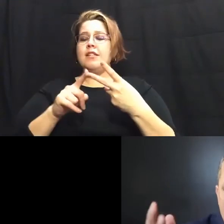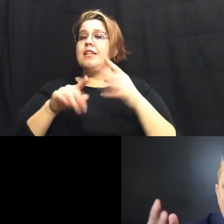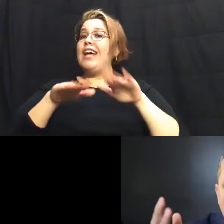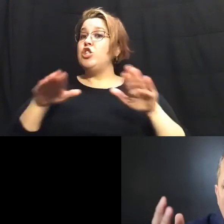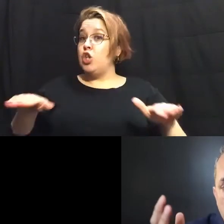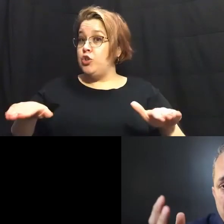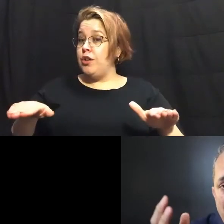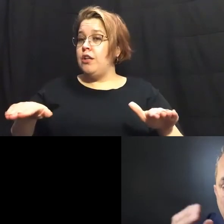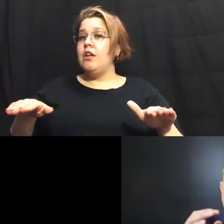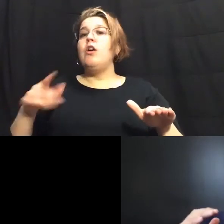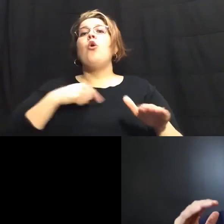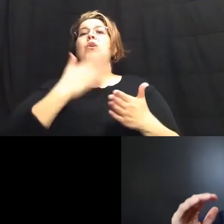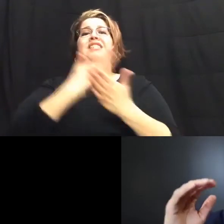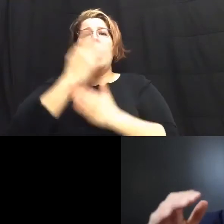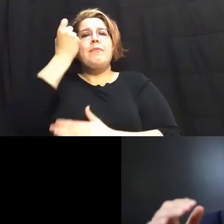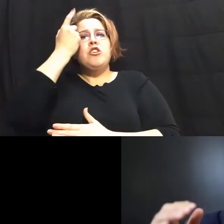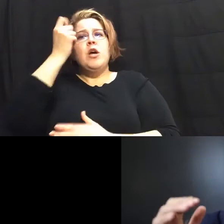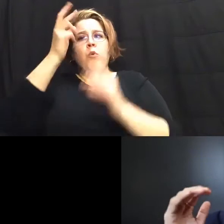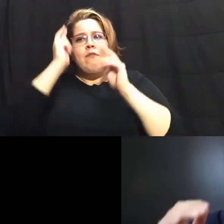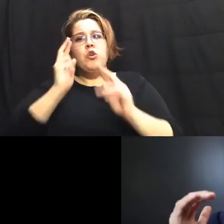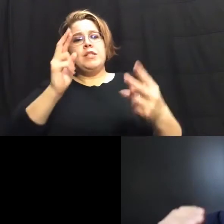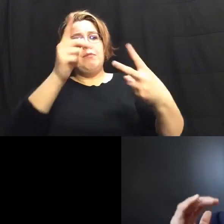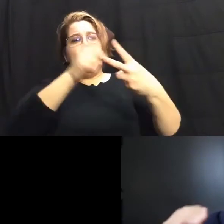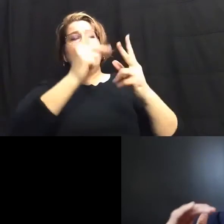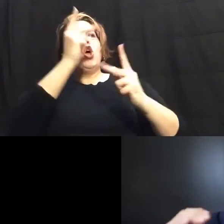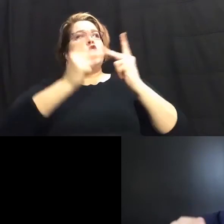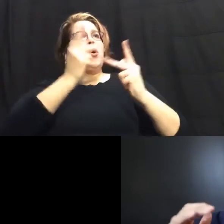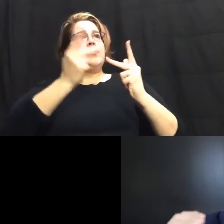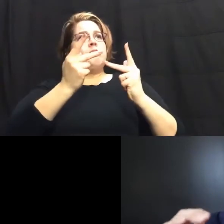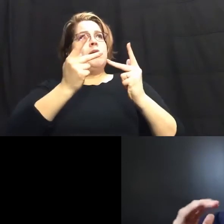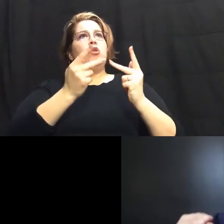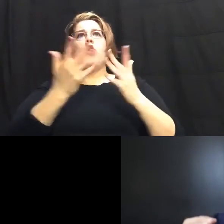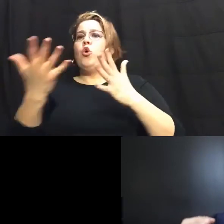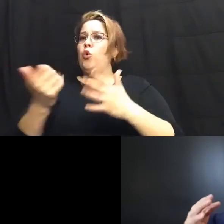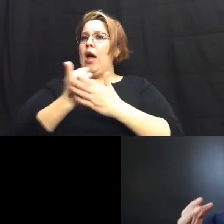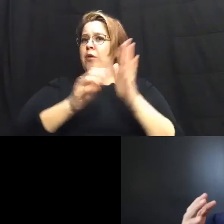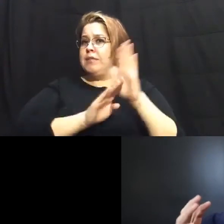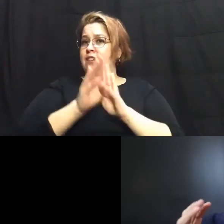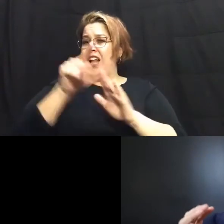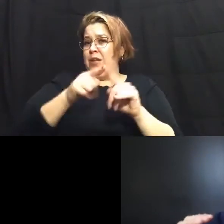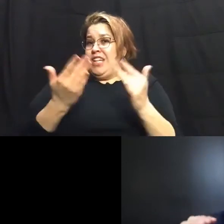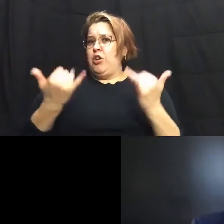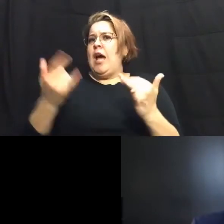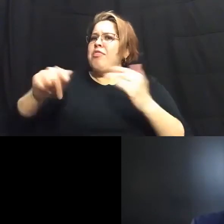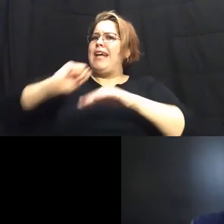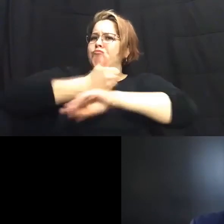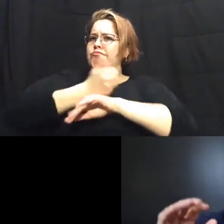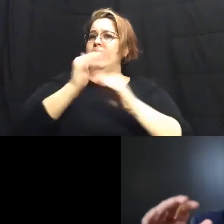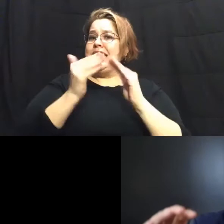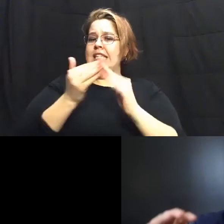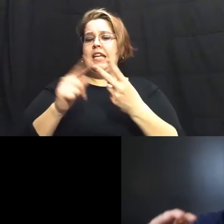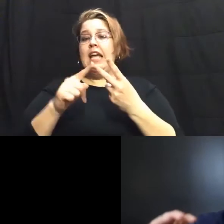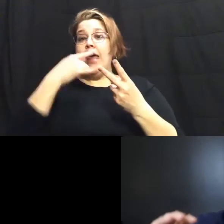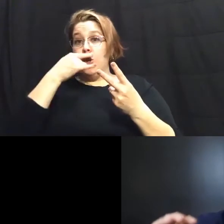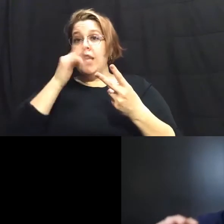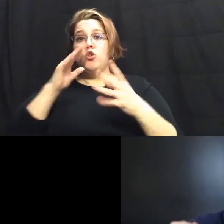away from understanding that we have to respect those who brought us to where we are our seniors they built this city and then our children who are going to